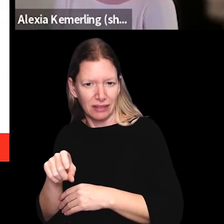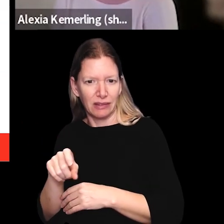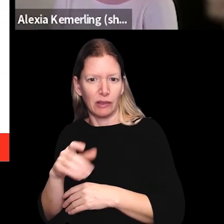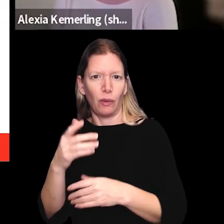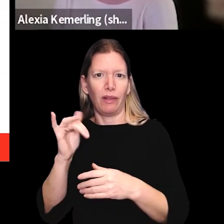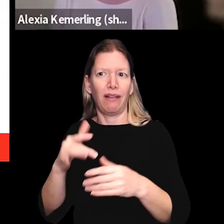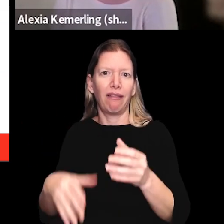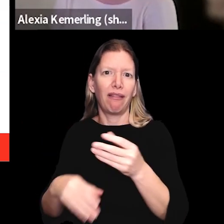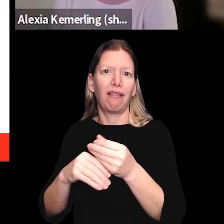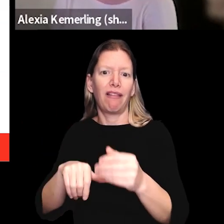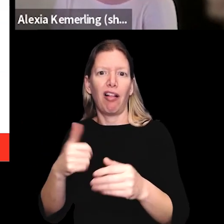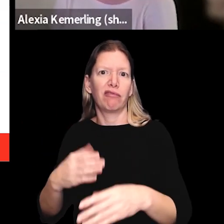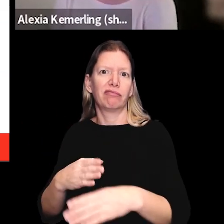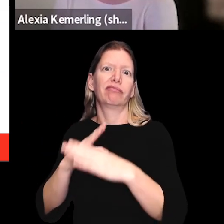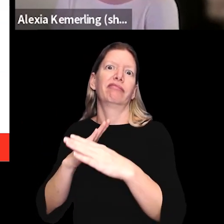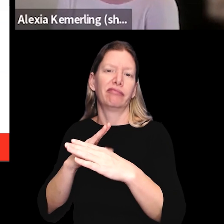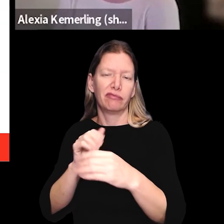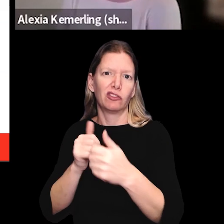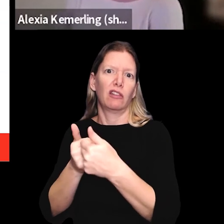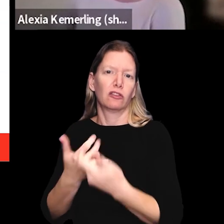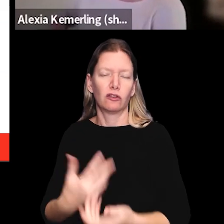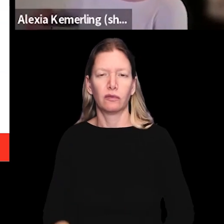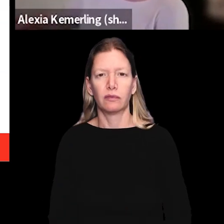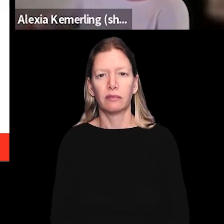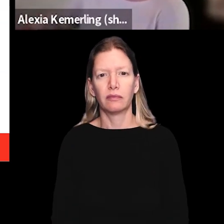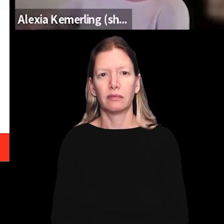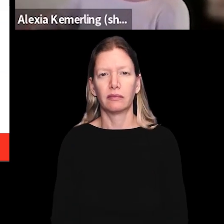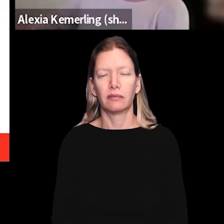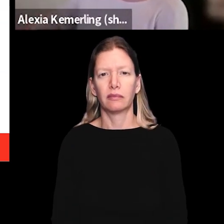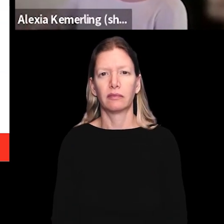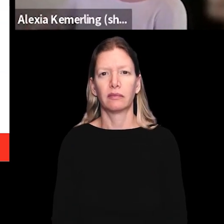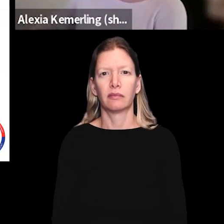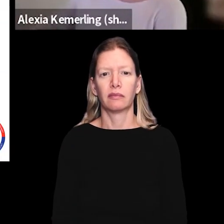those needs. So this could further add a barrier and call to date.